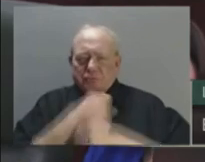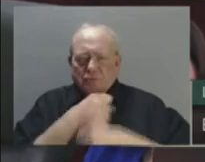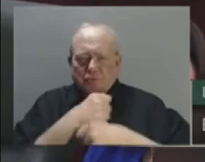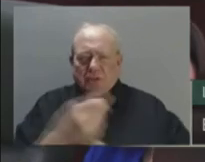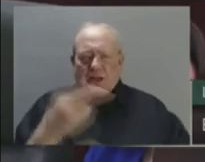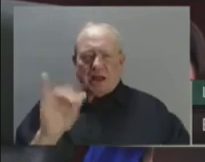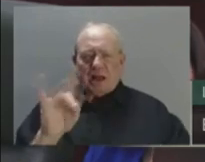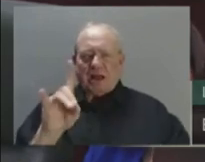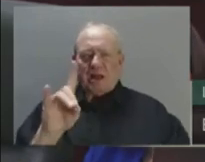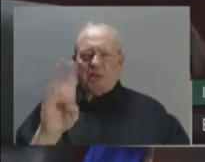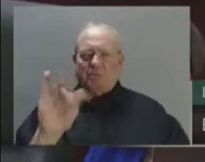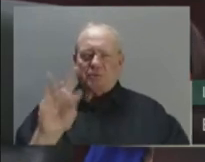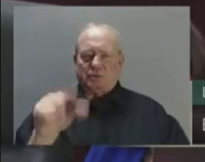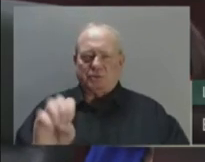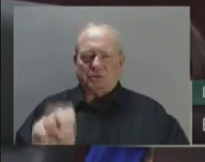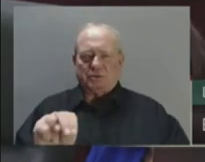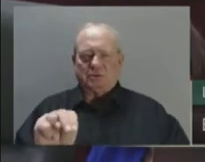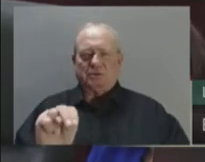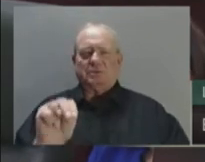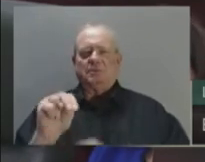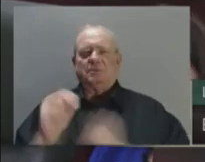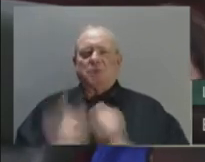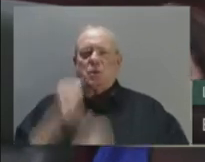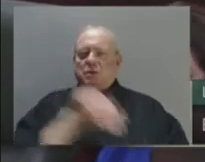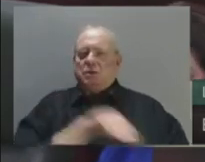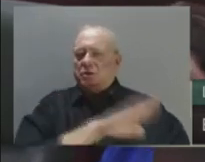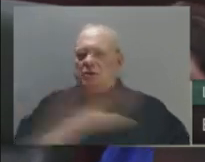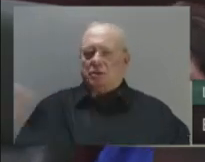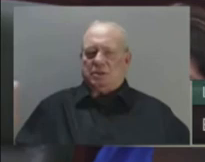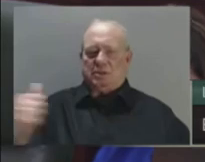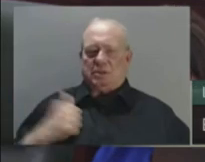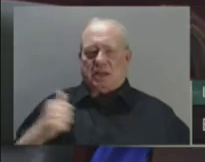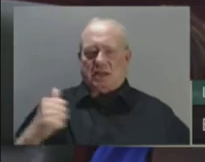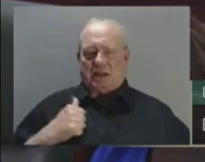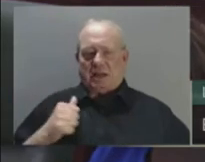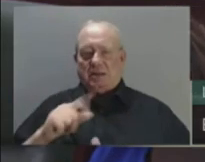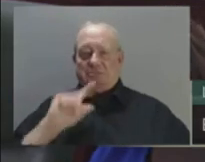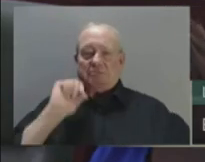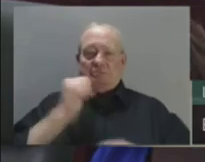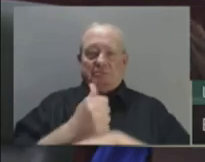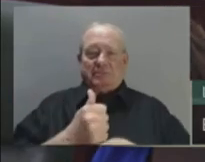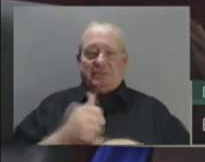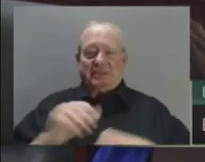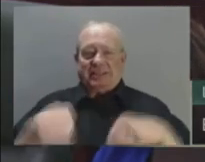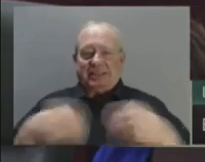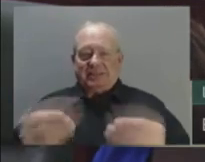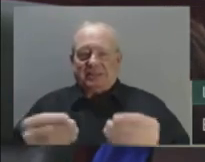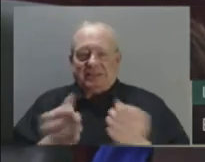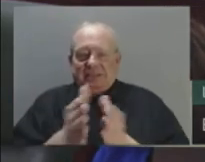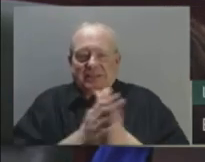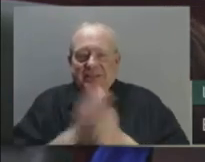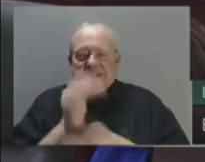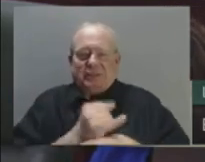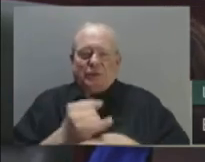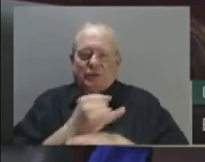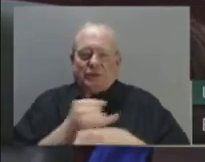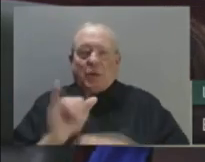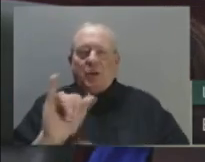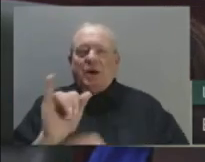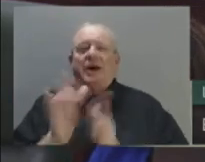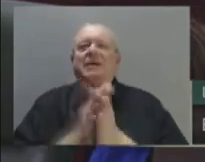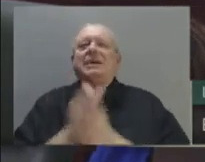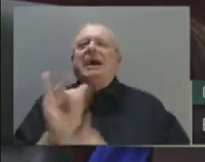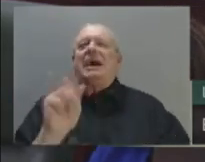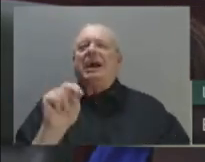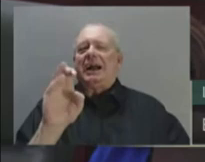Alberta Petrochemical Incentive Program, as we do the regulatory work, assign carbon hubs, and work with industry to advance logistics in